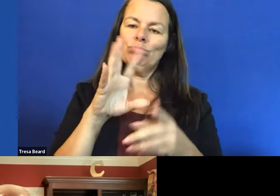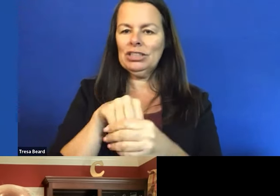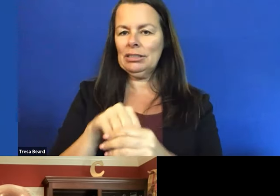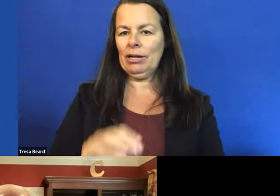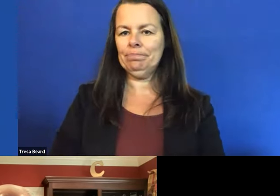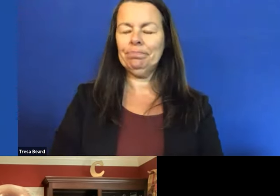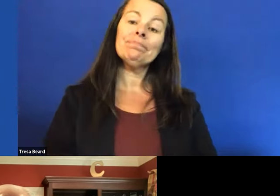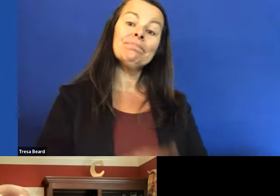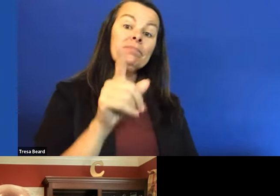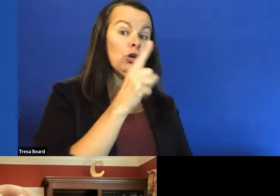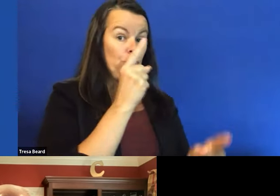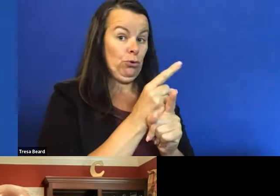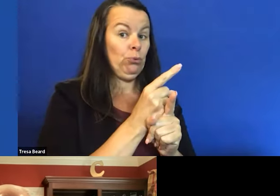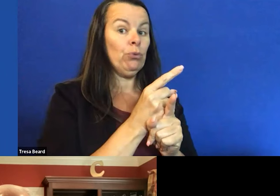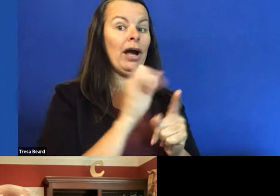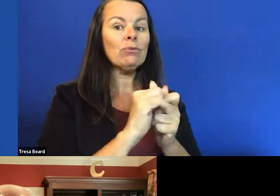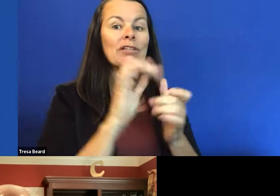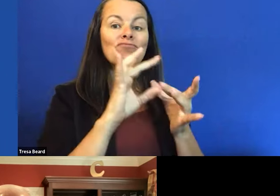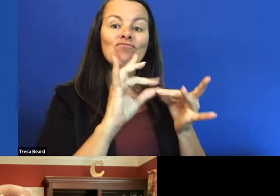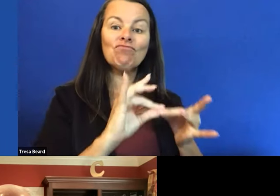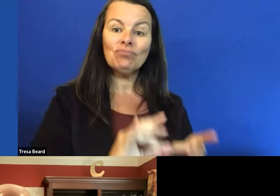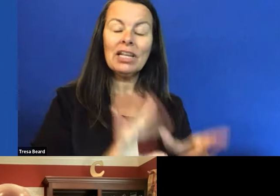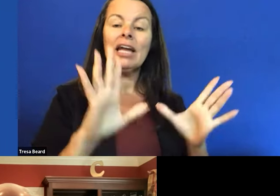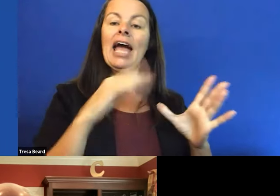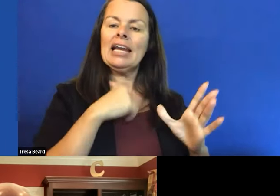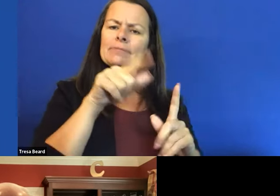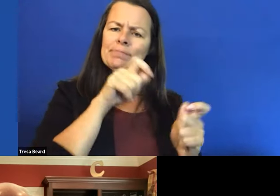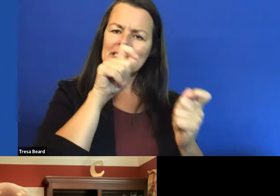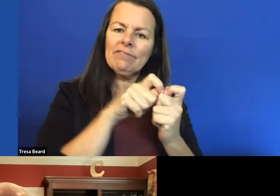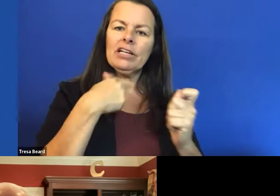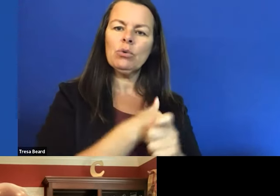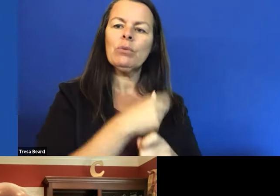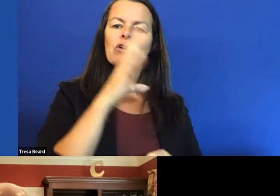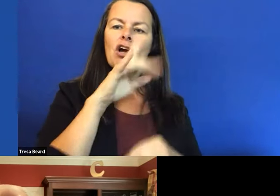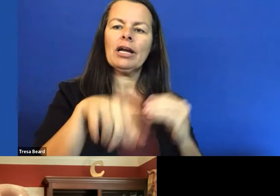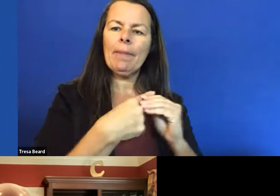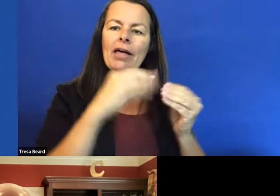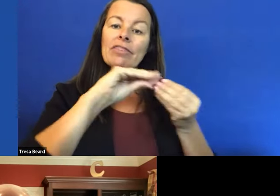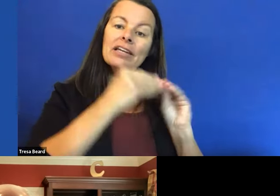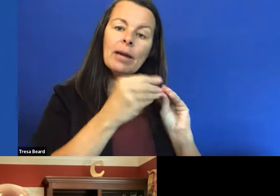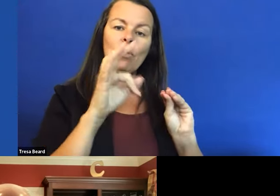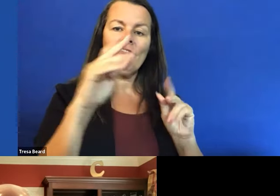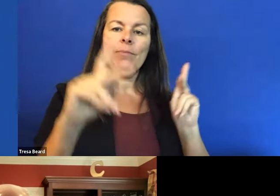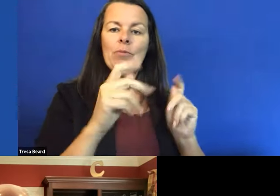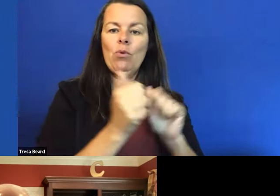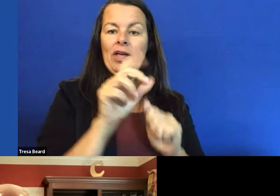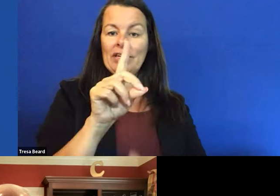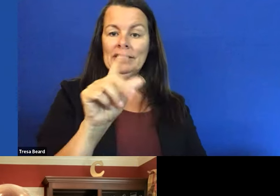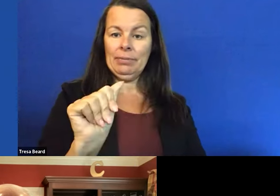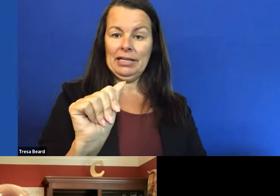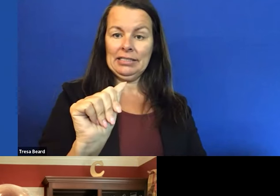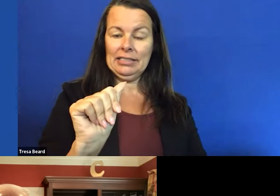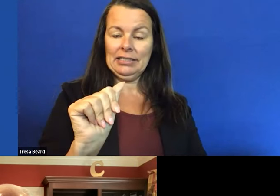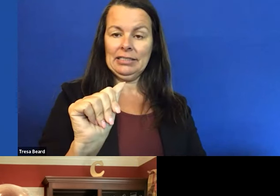You're right on the money on everything. And in particular, we were talking about the number of people with disabilities, the the